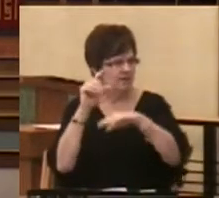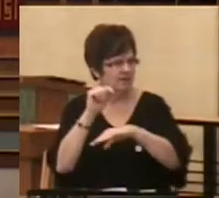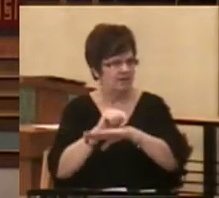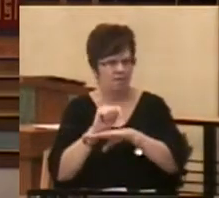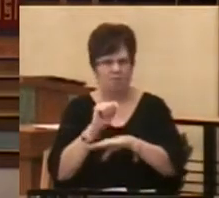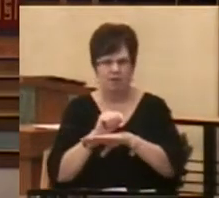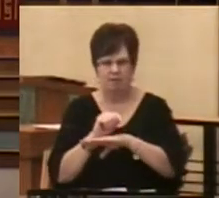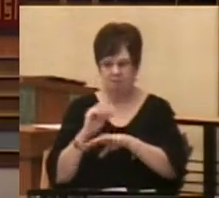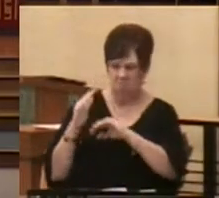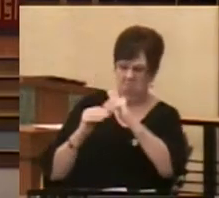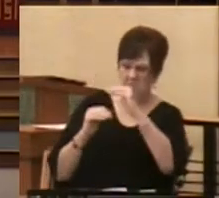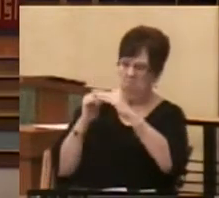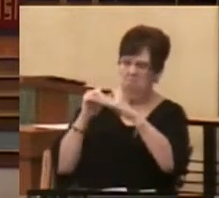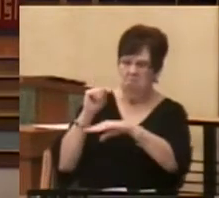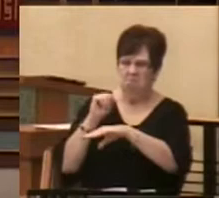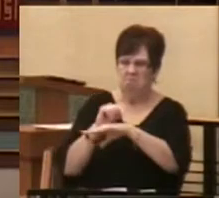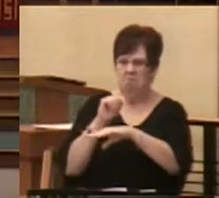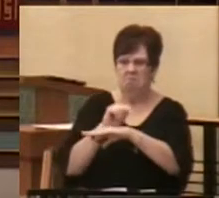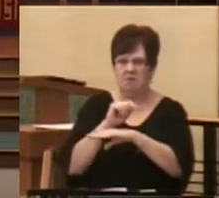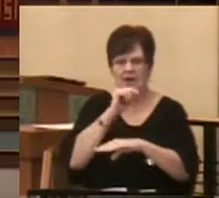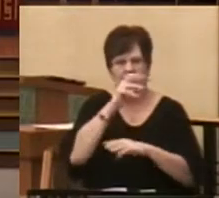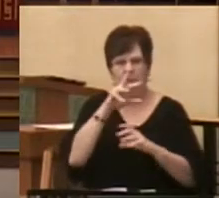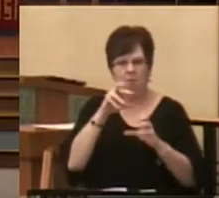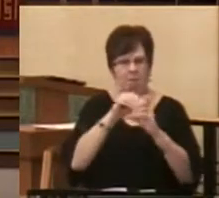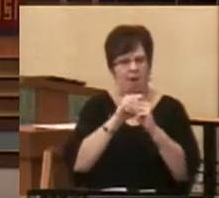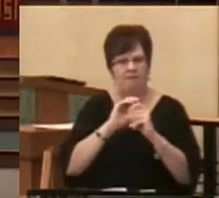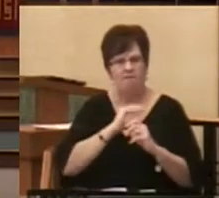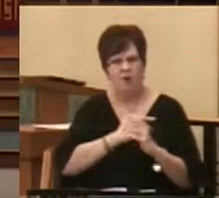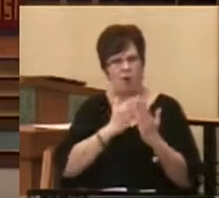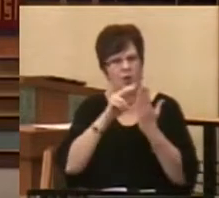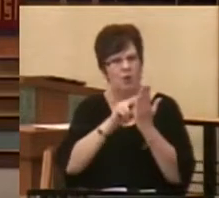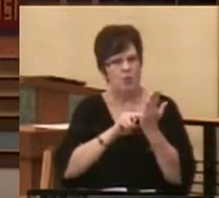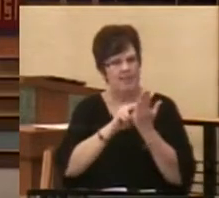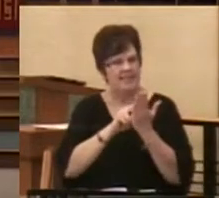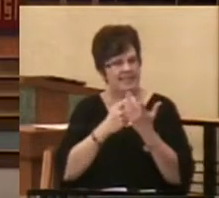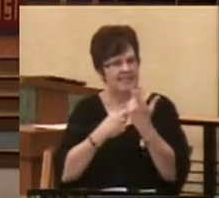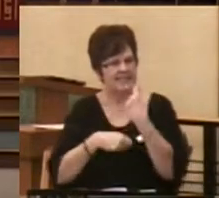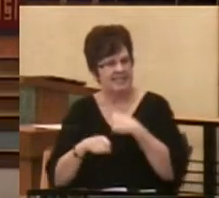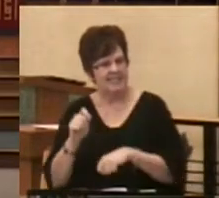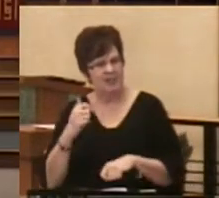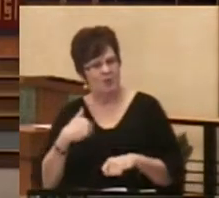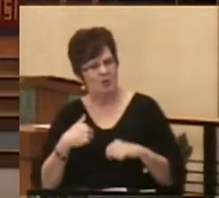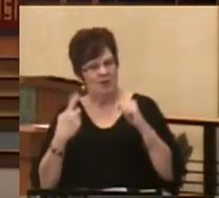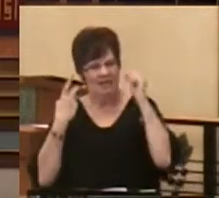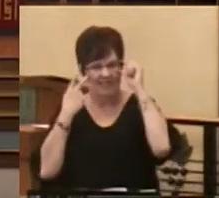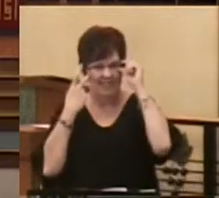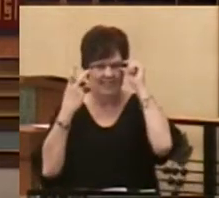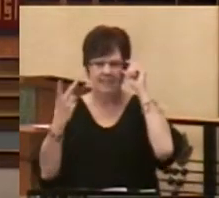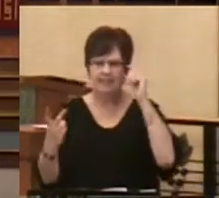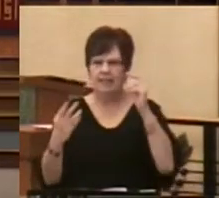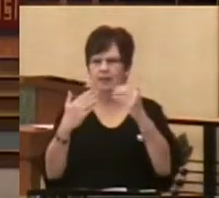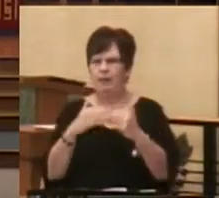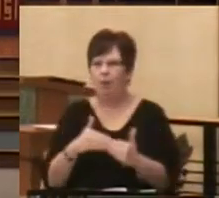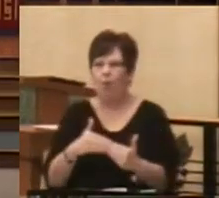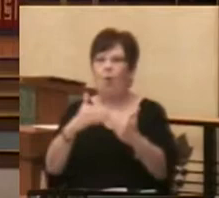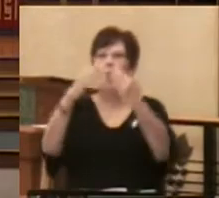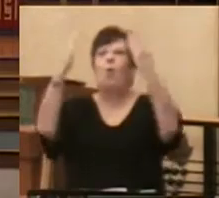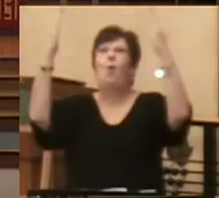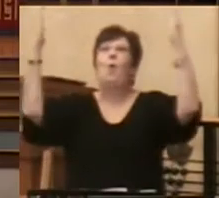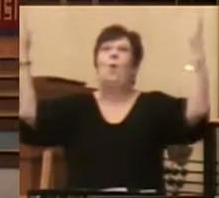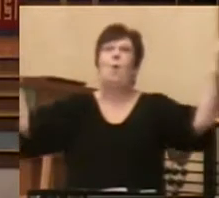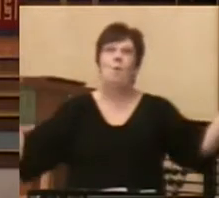actual building of the temple is not a part of our reading for this day. Instead, we are treated to the unveiling, to the